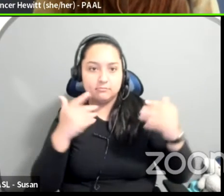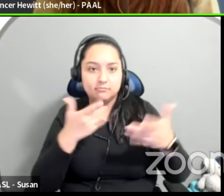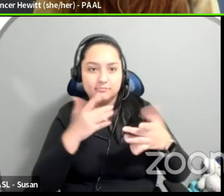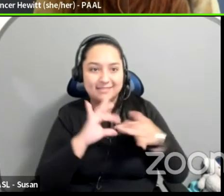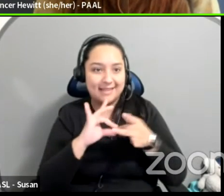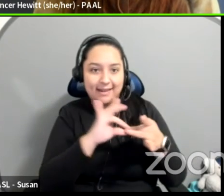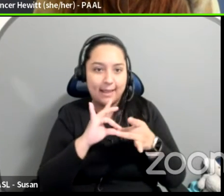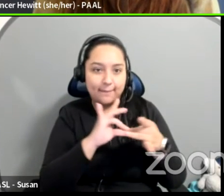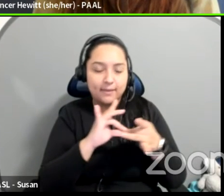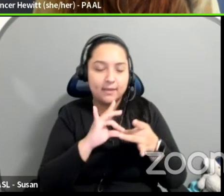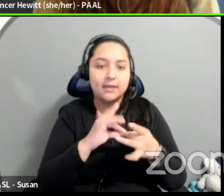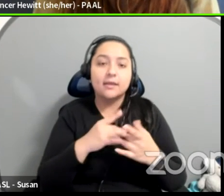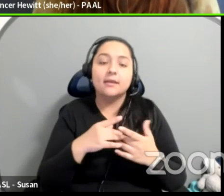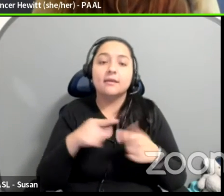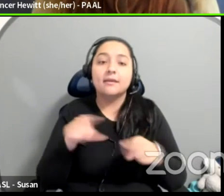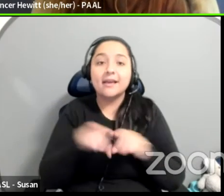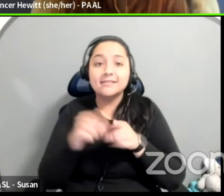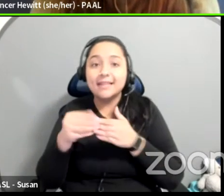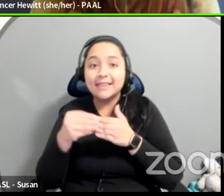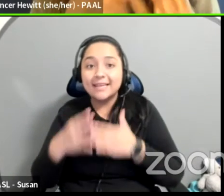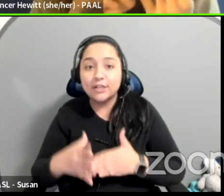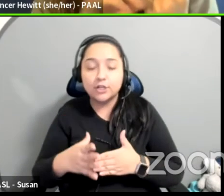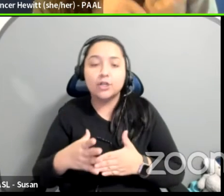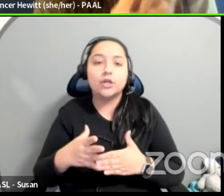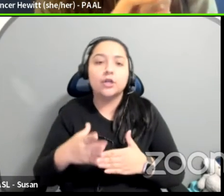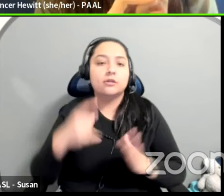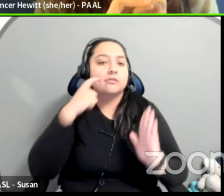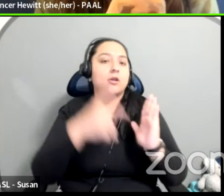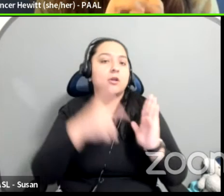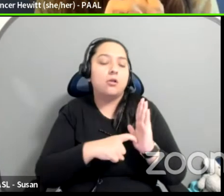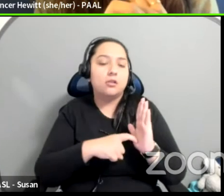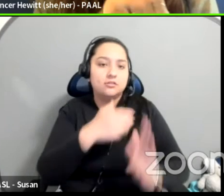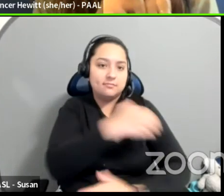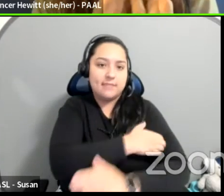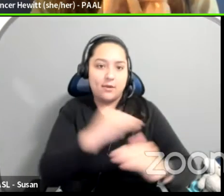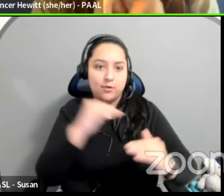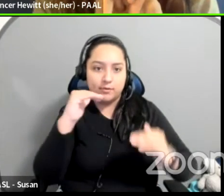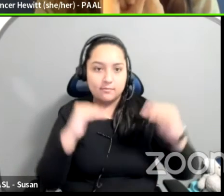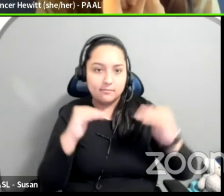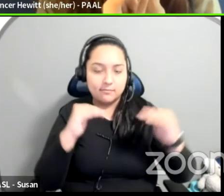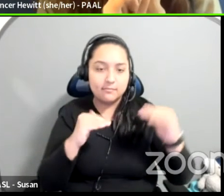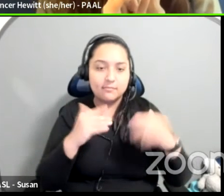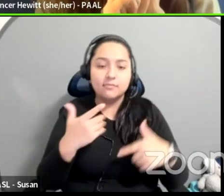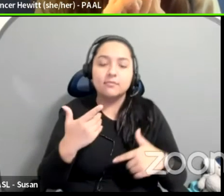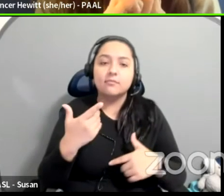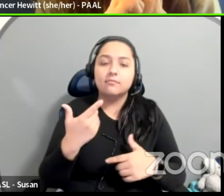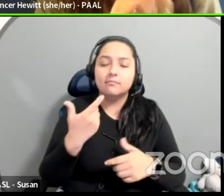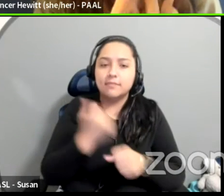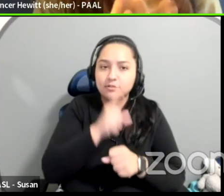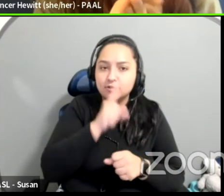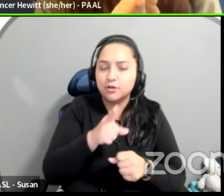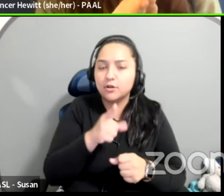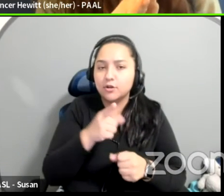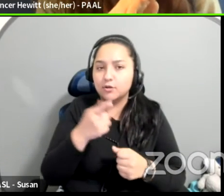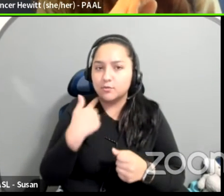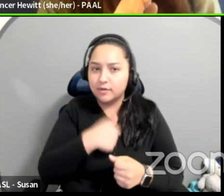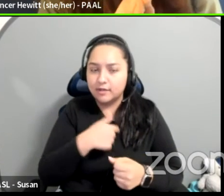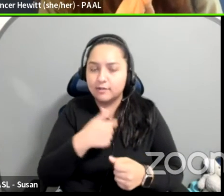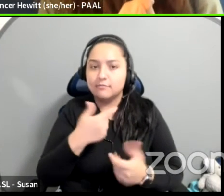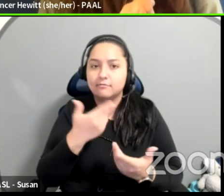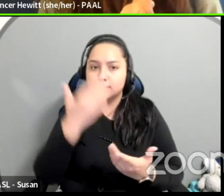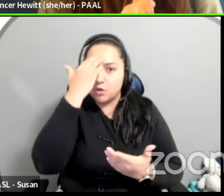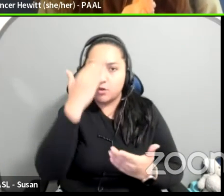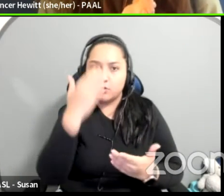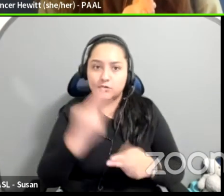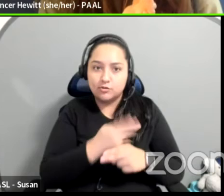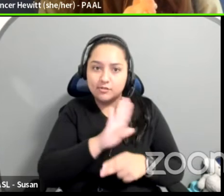you can acknowledge that power dynamic, ask for a stipend, that we want to make sure we're paying people for their time. We're creating a safe enough space and asking ourselves, are